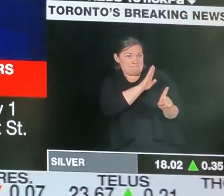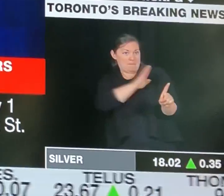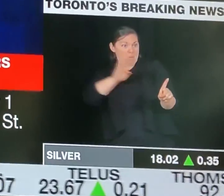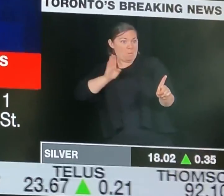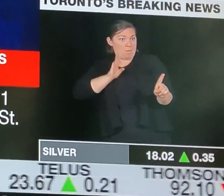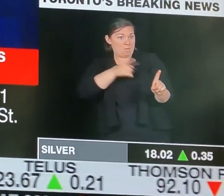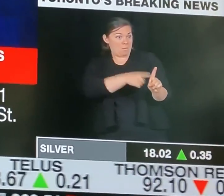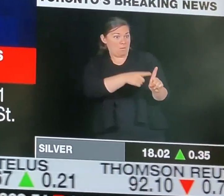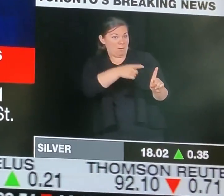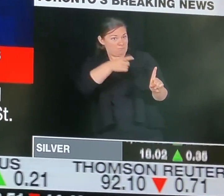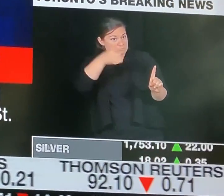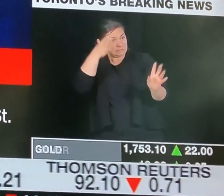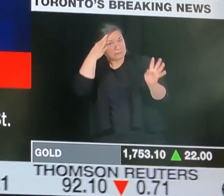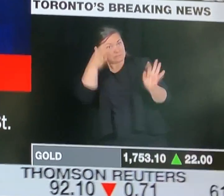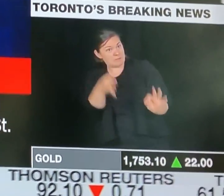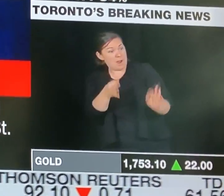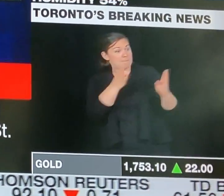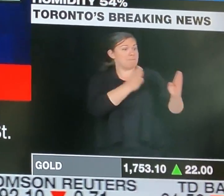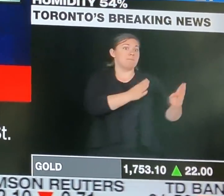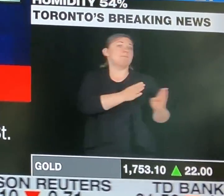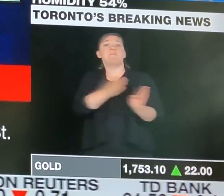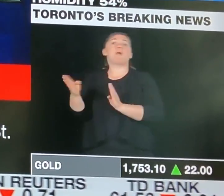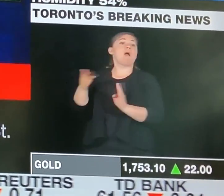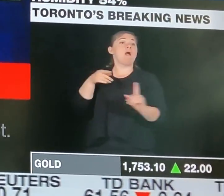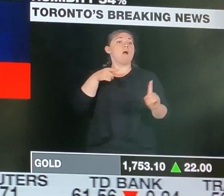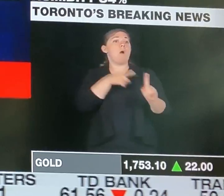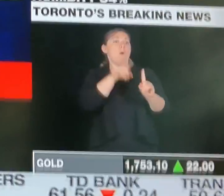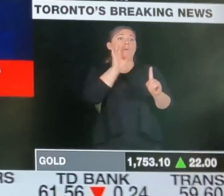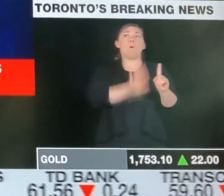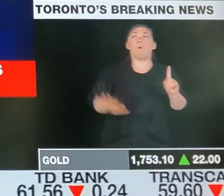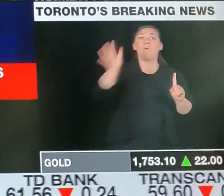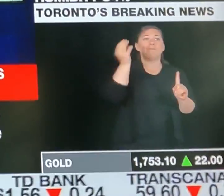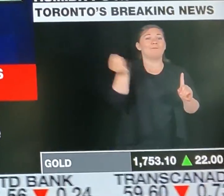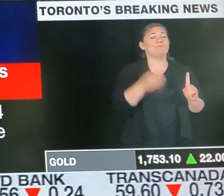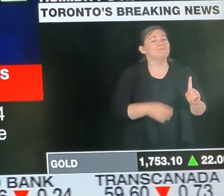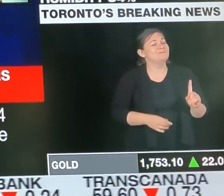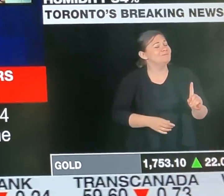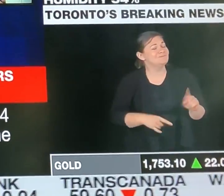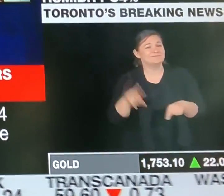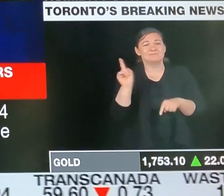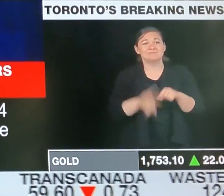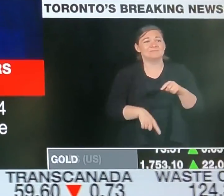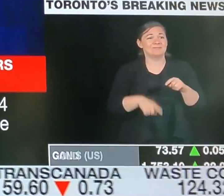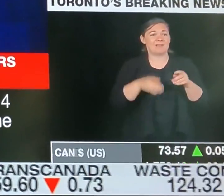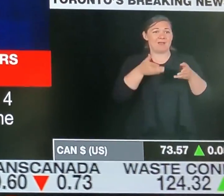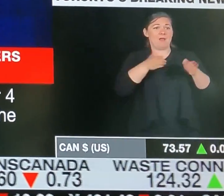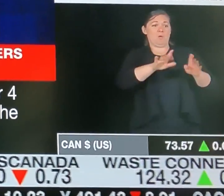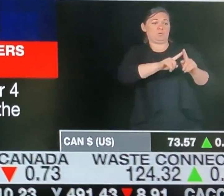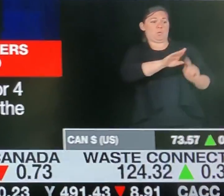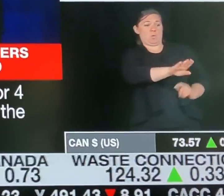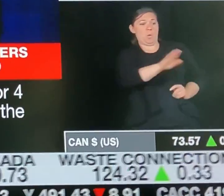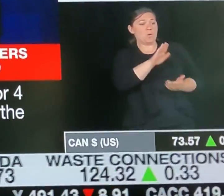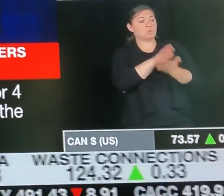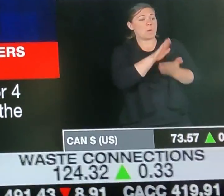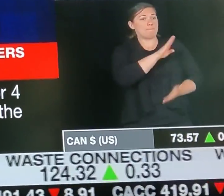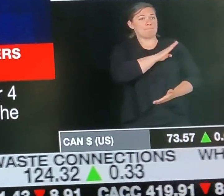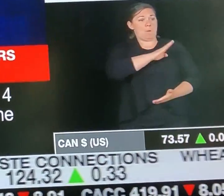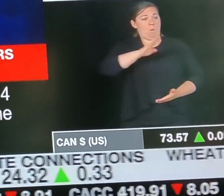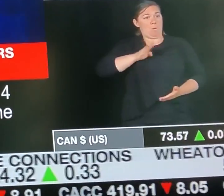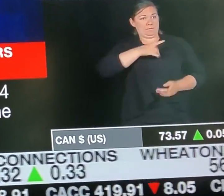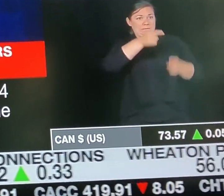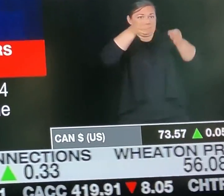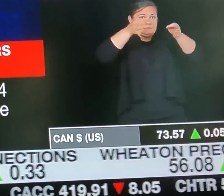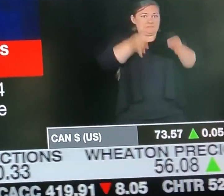and the experts at SickKids to develop guidelines for school boards to help them prepare to reopen schools in the fall.